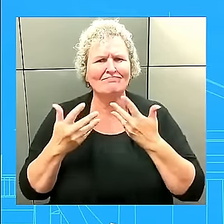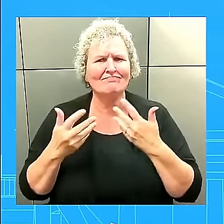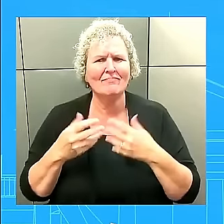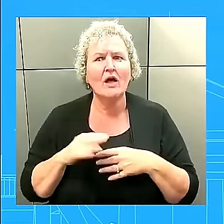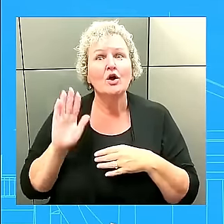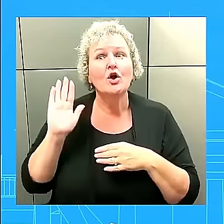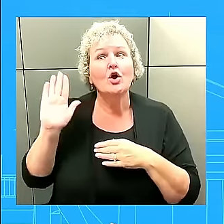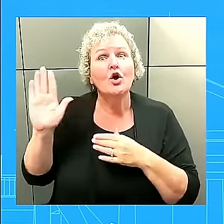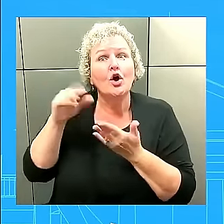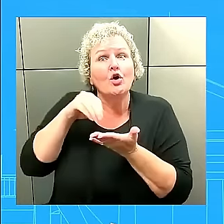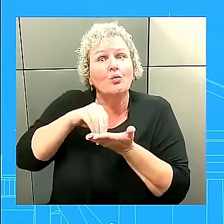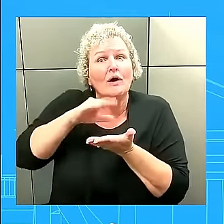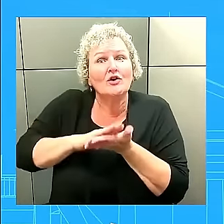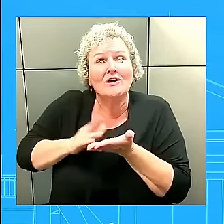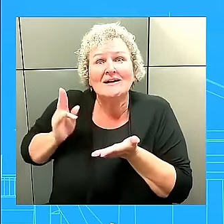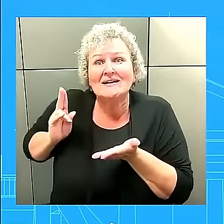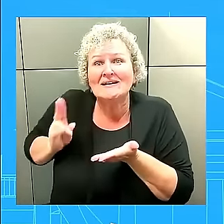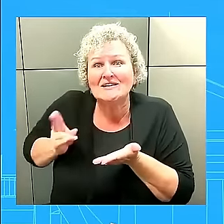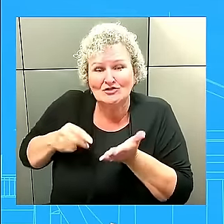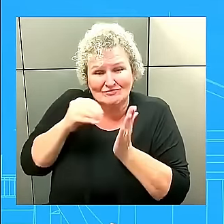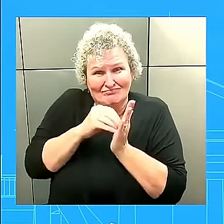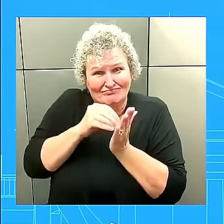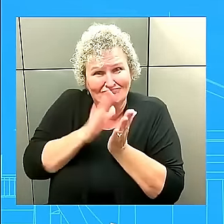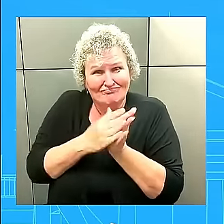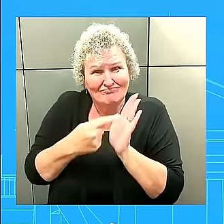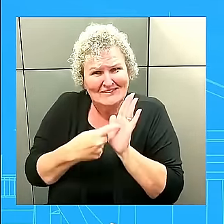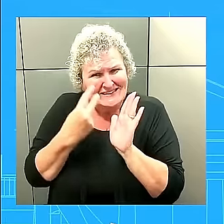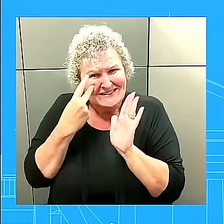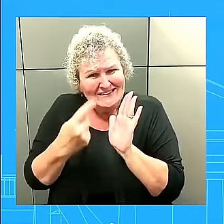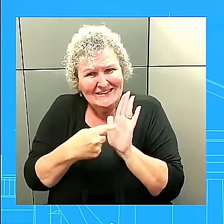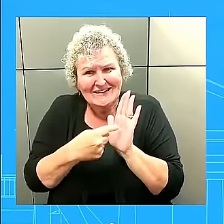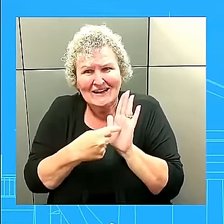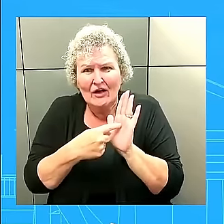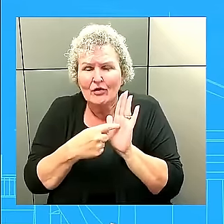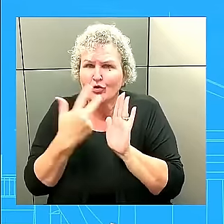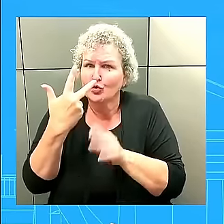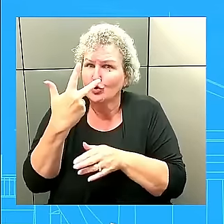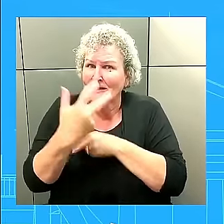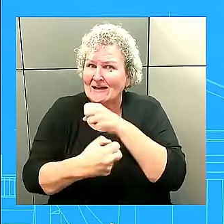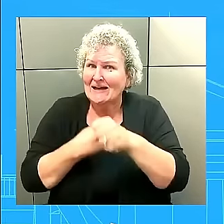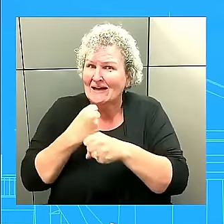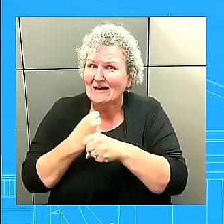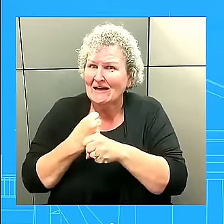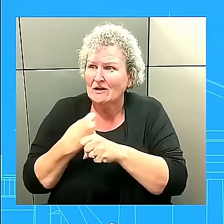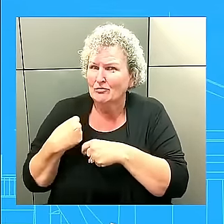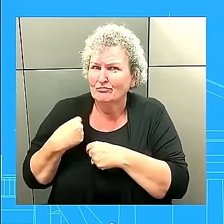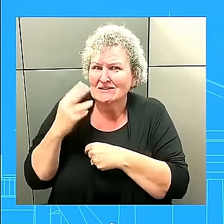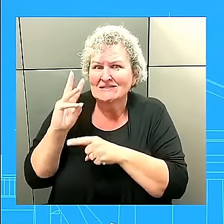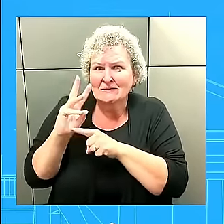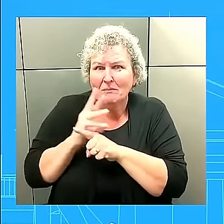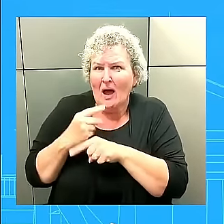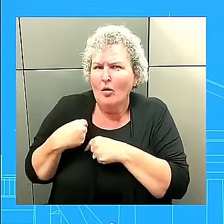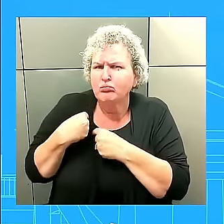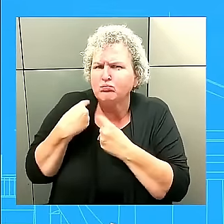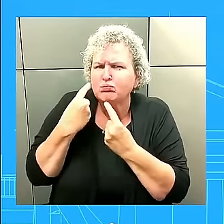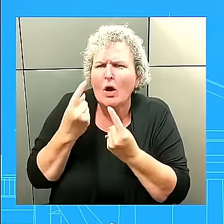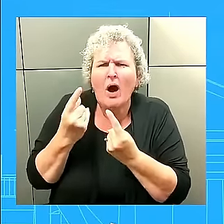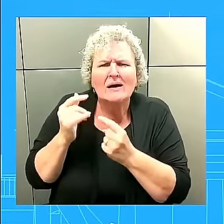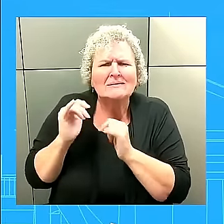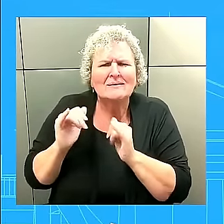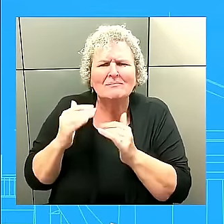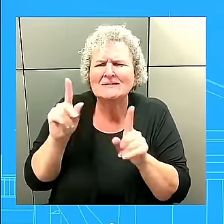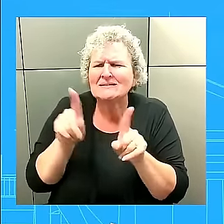as a critical partner over the last more than three and a half years as vice president, but as senator, as attorney general, as district attorney, uh,